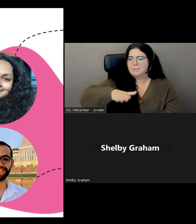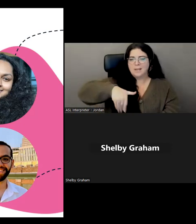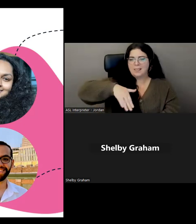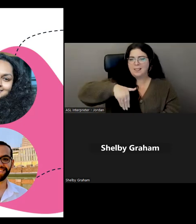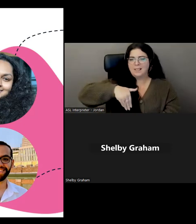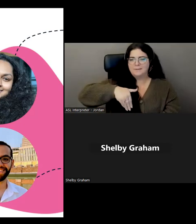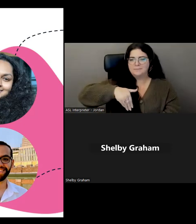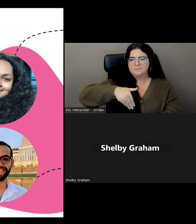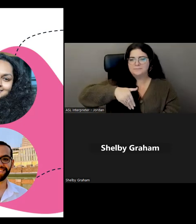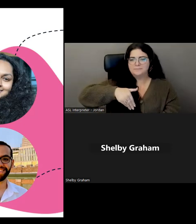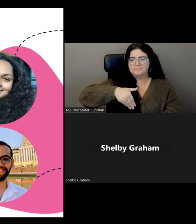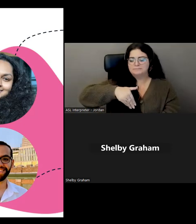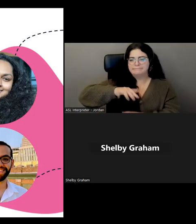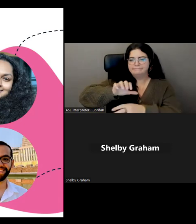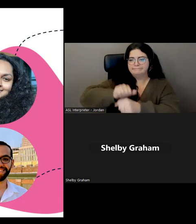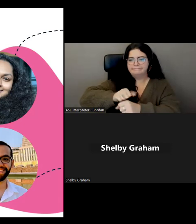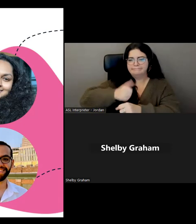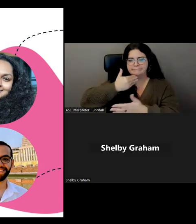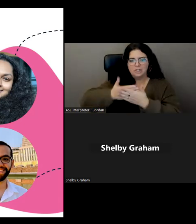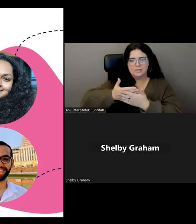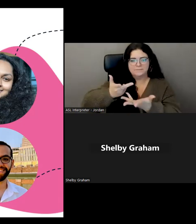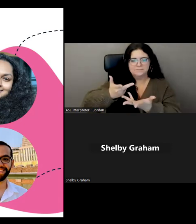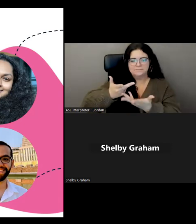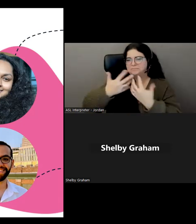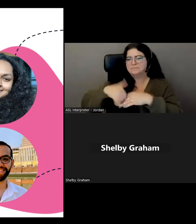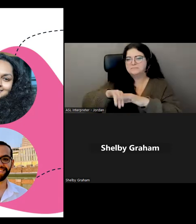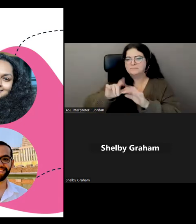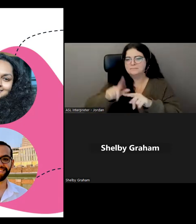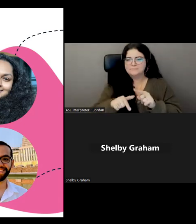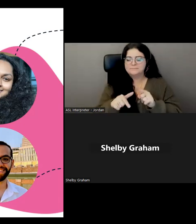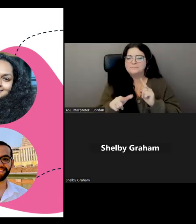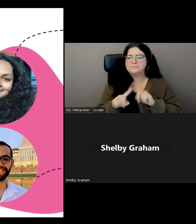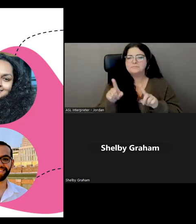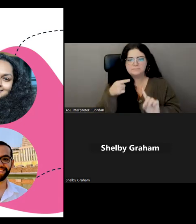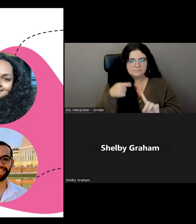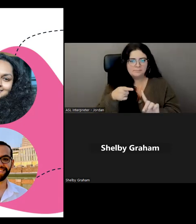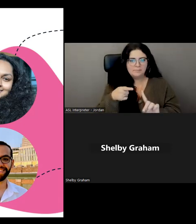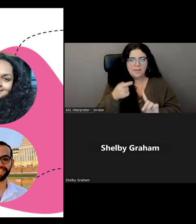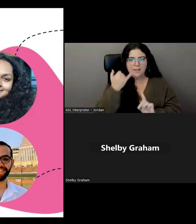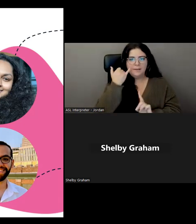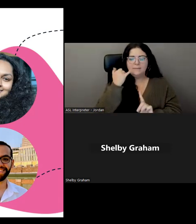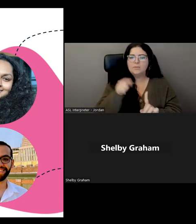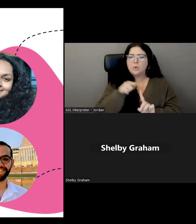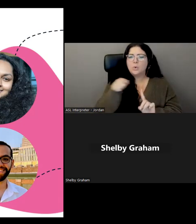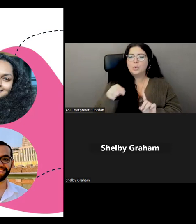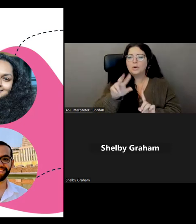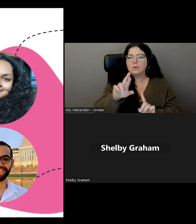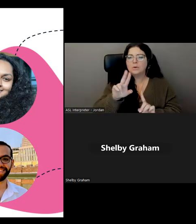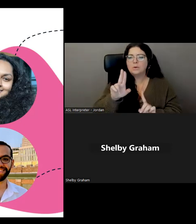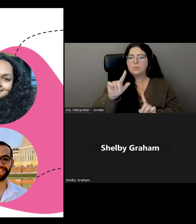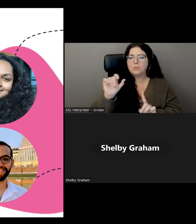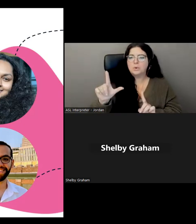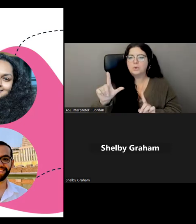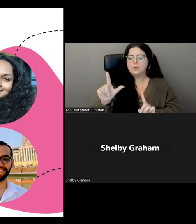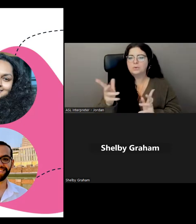to secure like the right candidate. But we are trying to make sure that even rural regions are able to